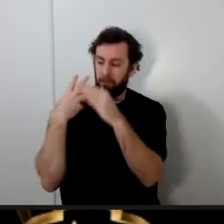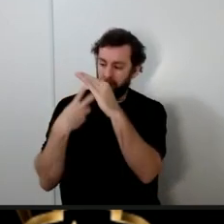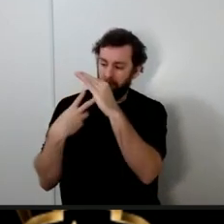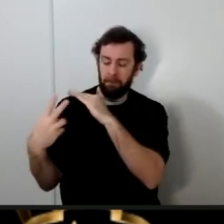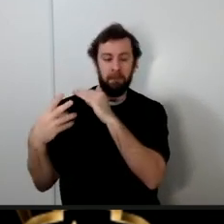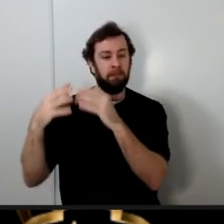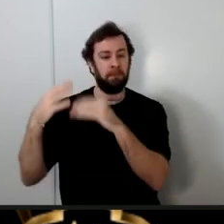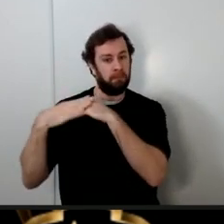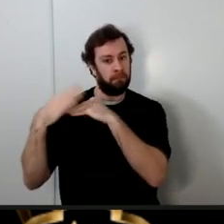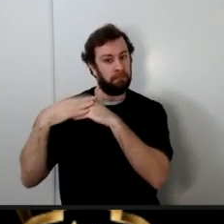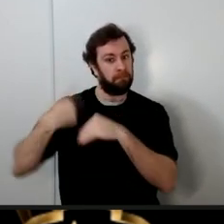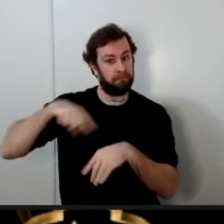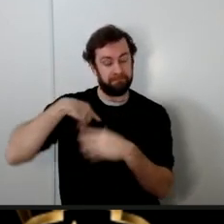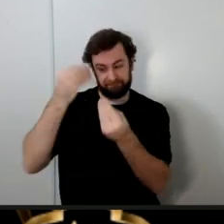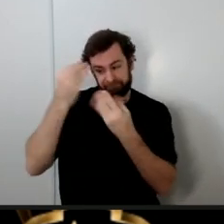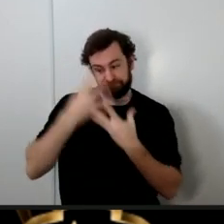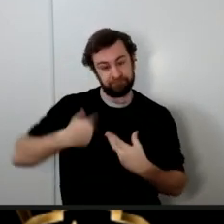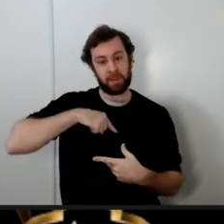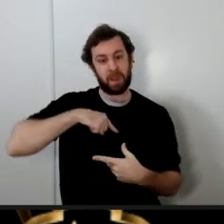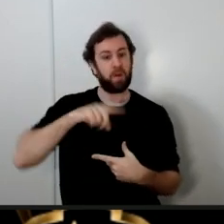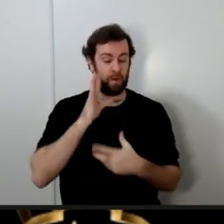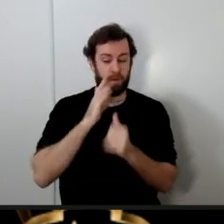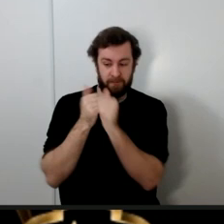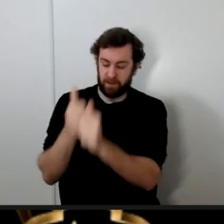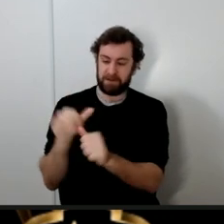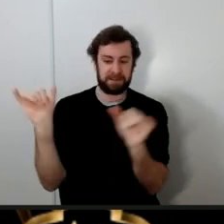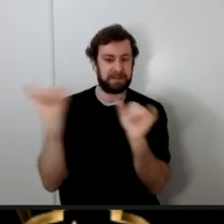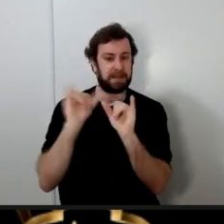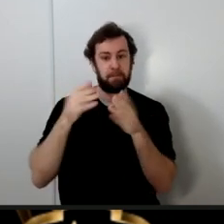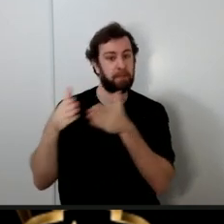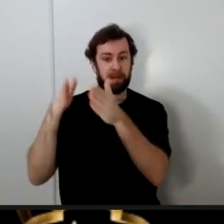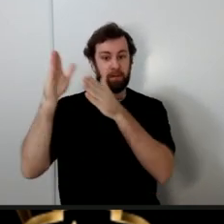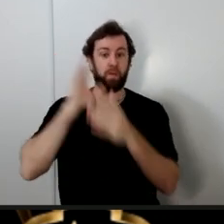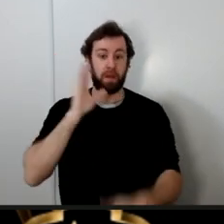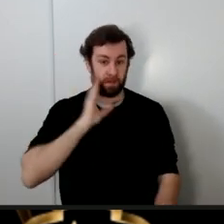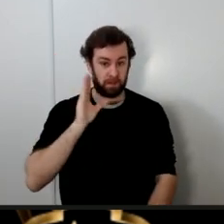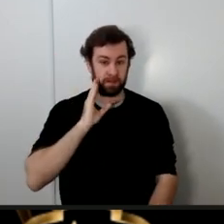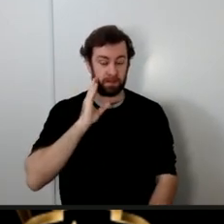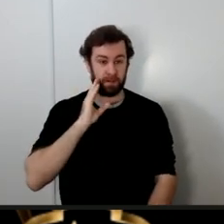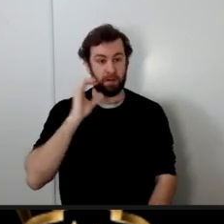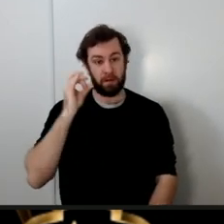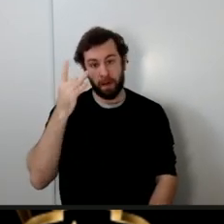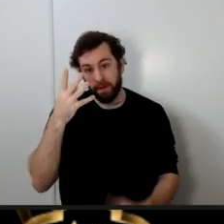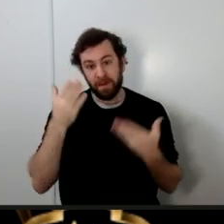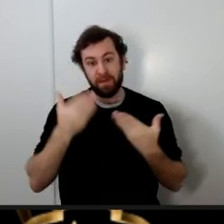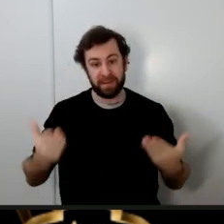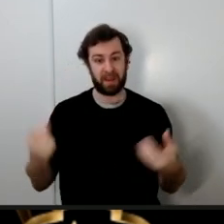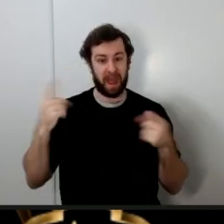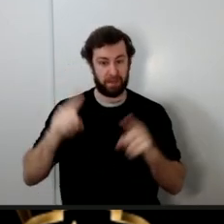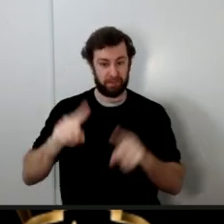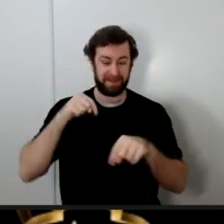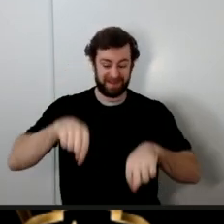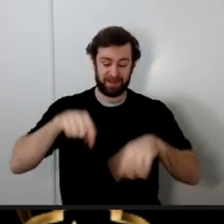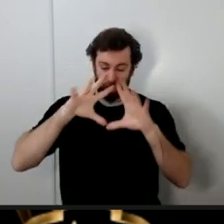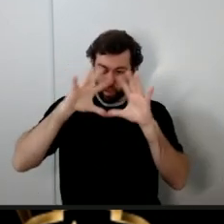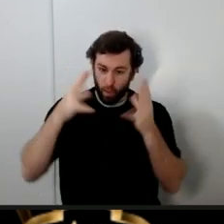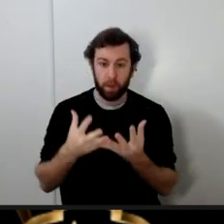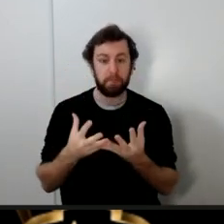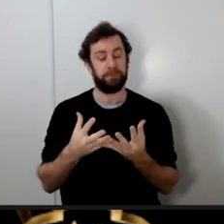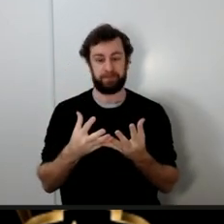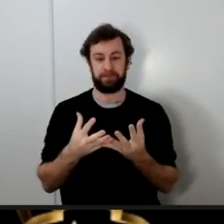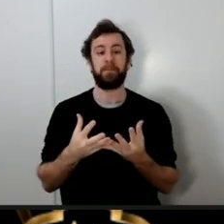that we will follow those paths so disturbing things will happen in this Ummah why are we not allowed to discuss that